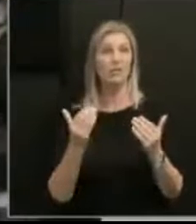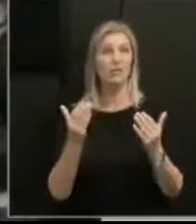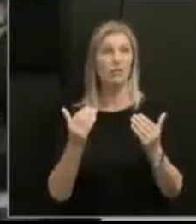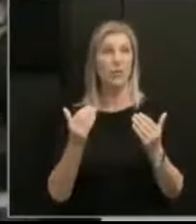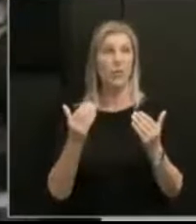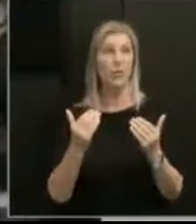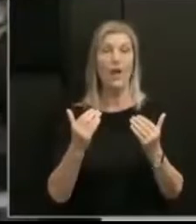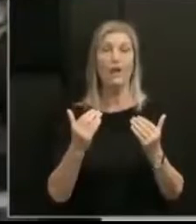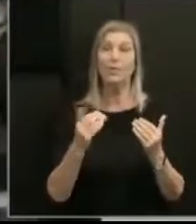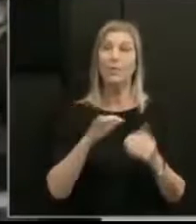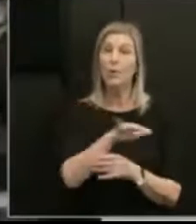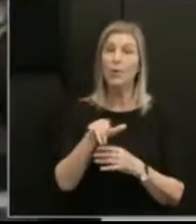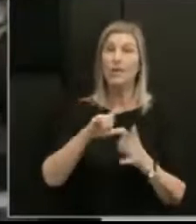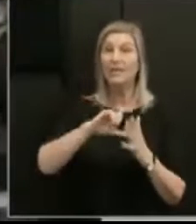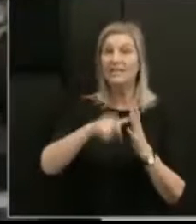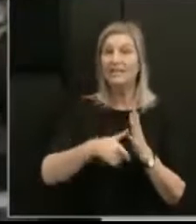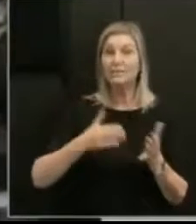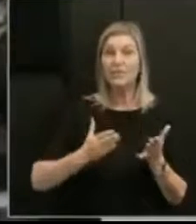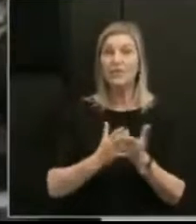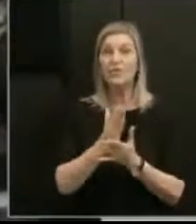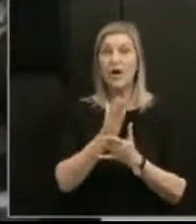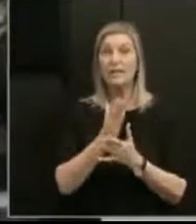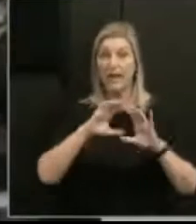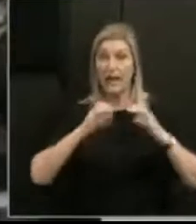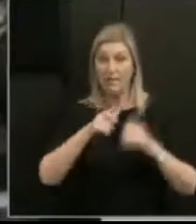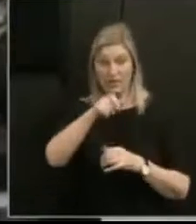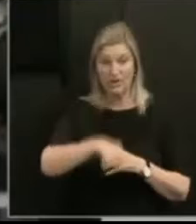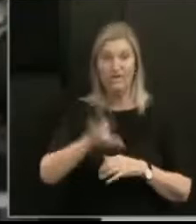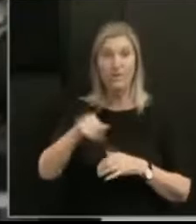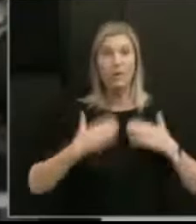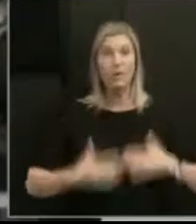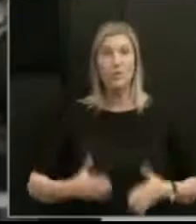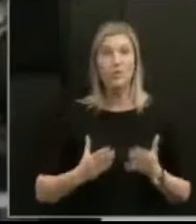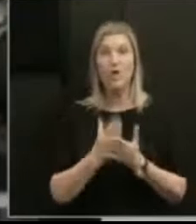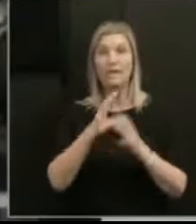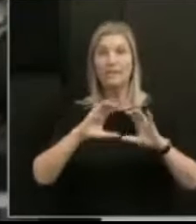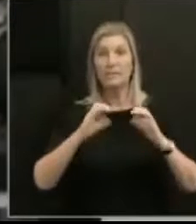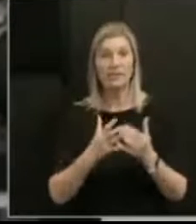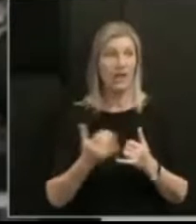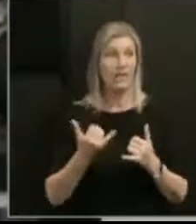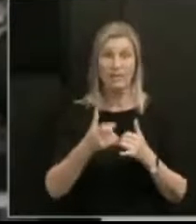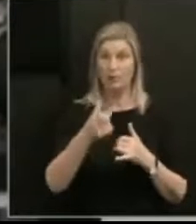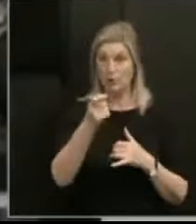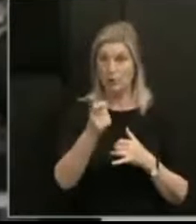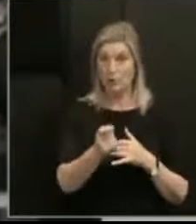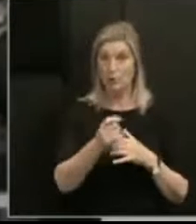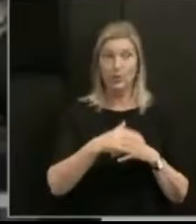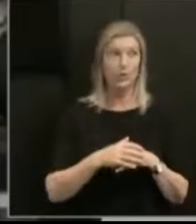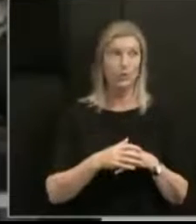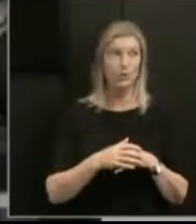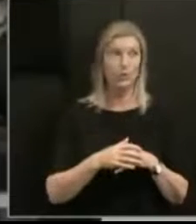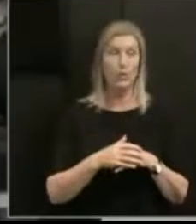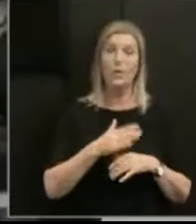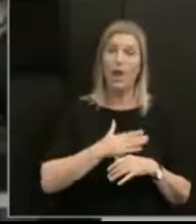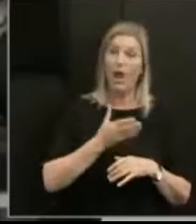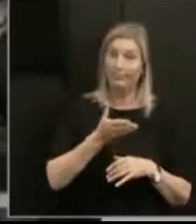the Disability Rights Commissioner from the Human Rights Commission. And in a moment, we will invite Ms. Tesorero